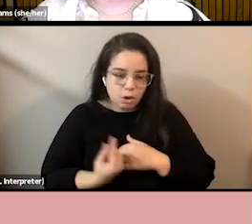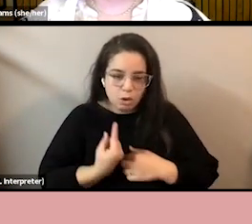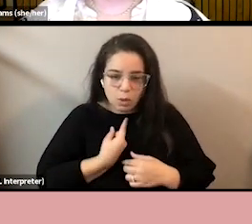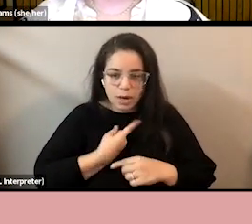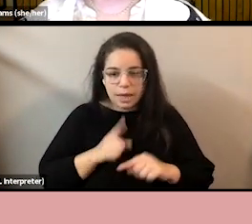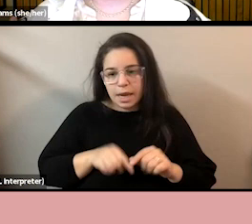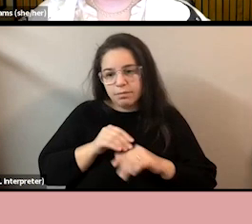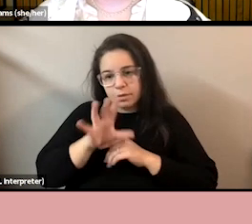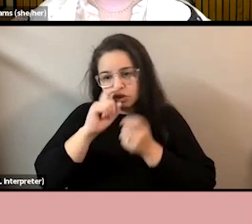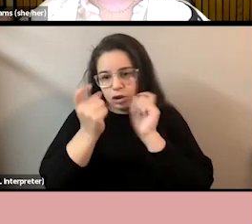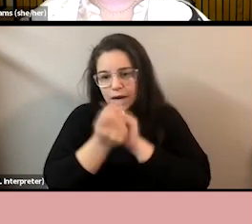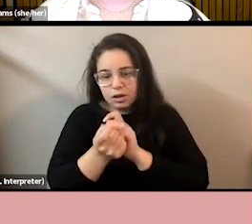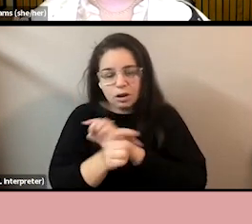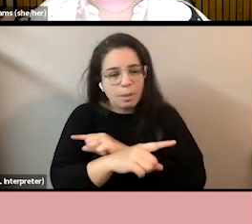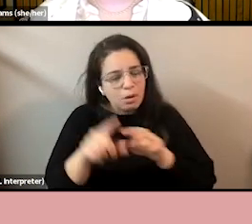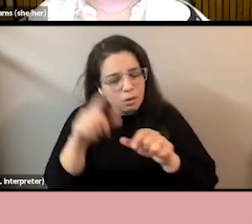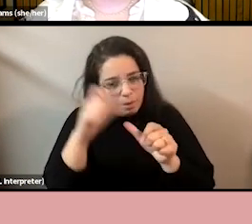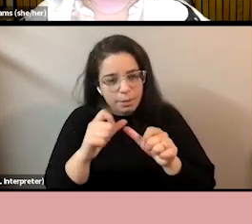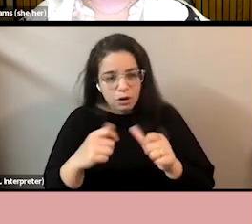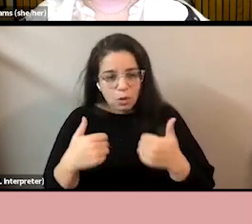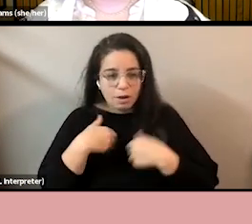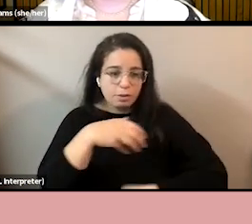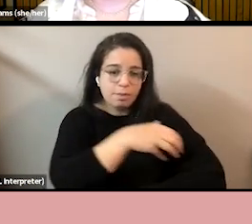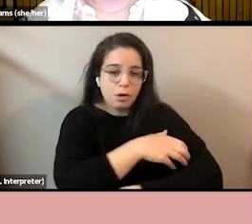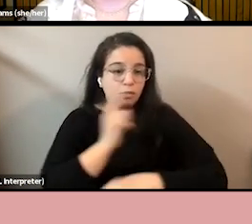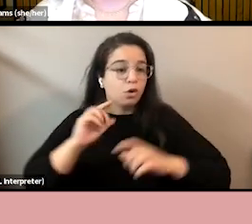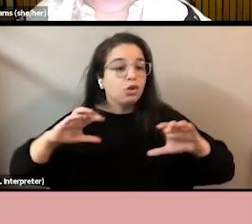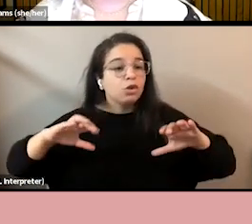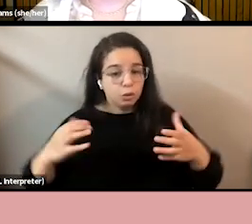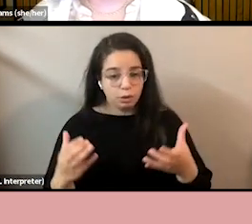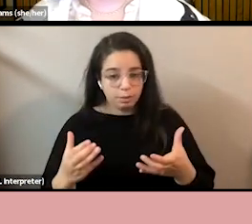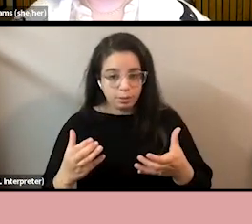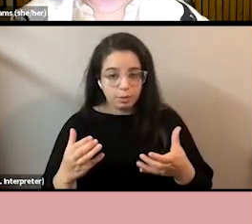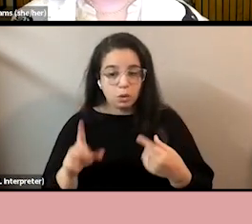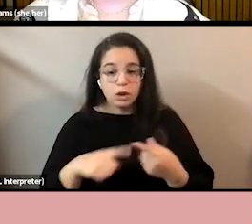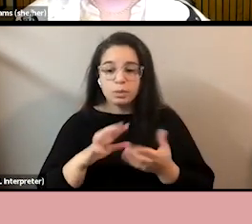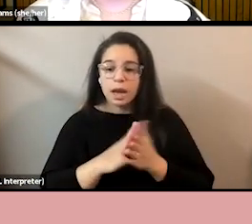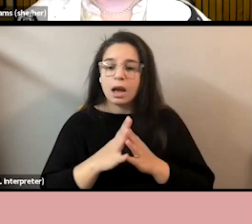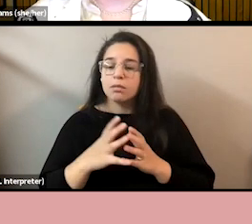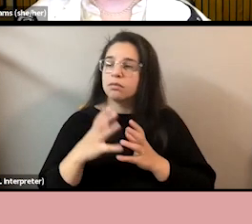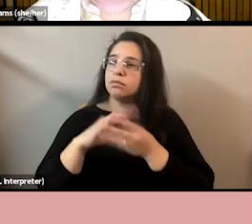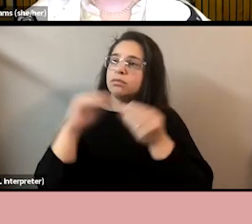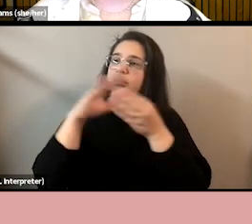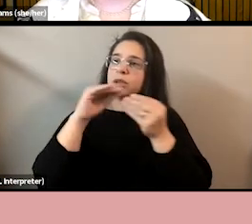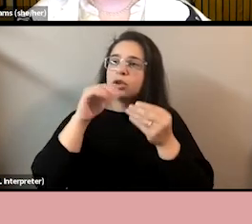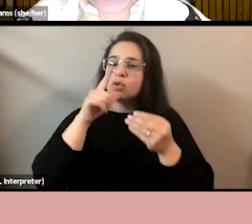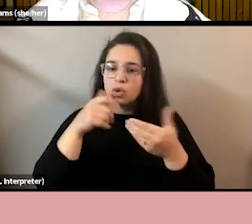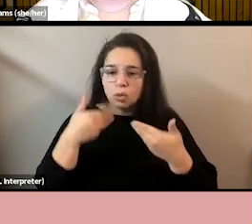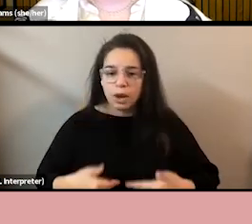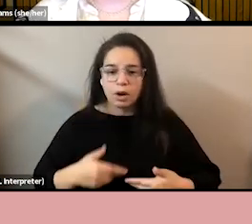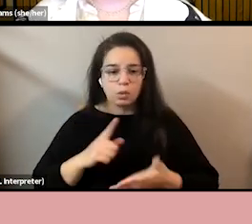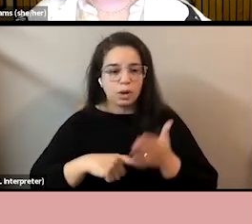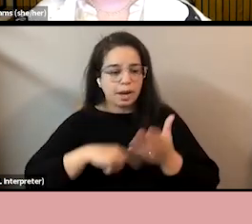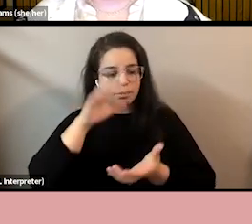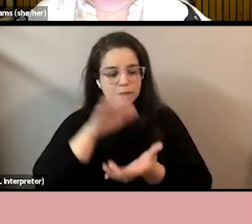really want you to look at the power and recognize the power of the group. When you're vocal about who you are and what you believe in,